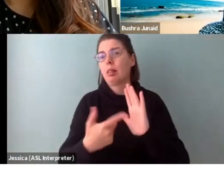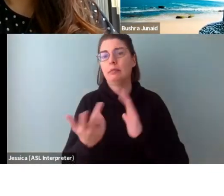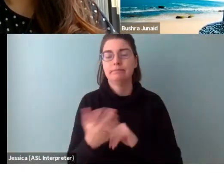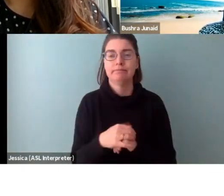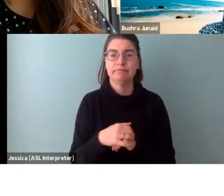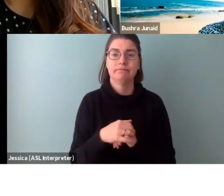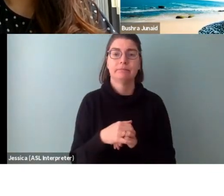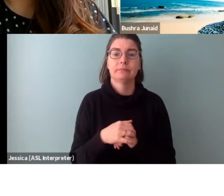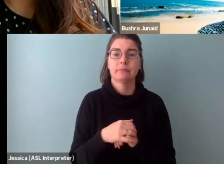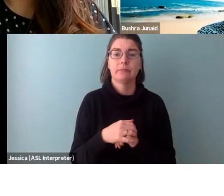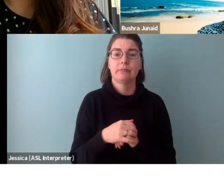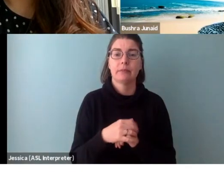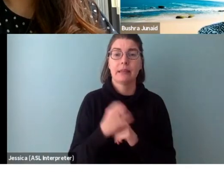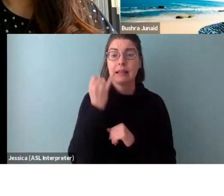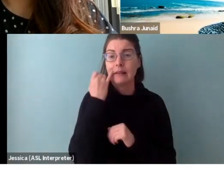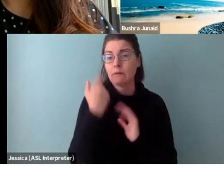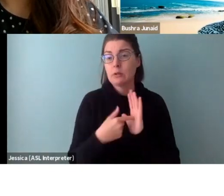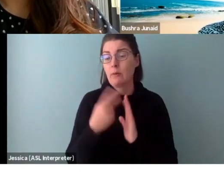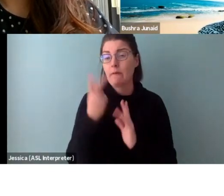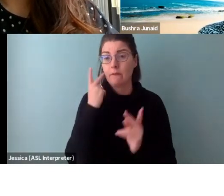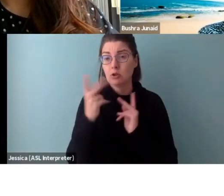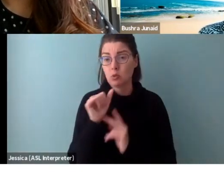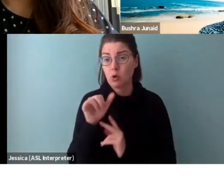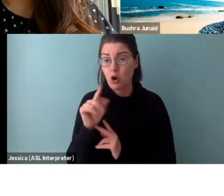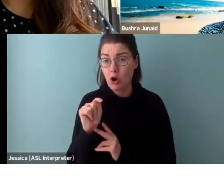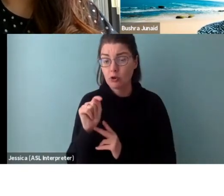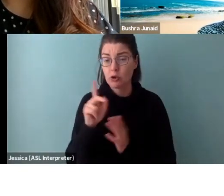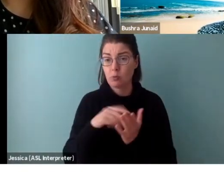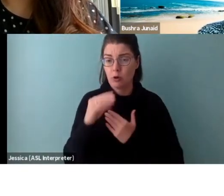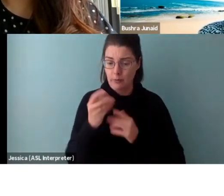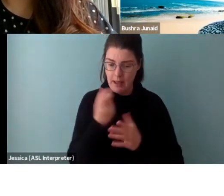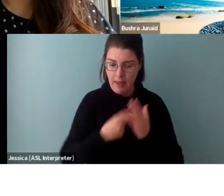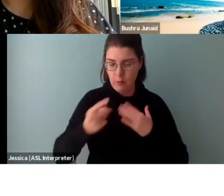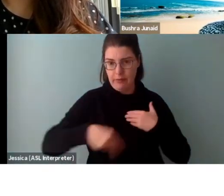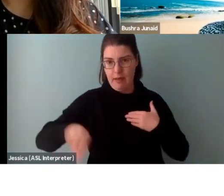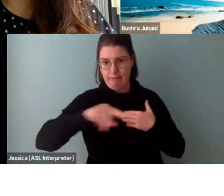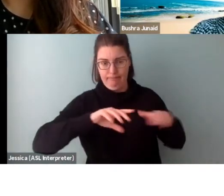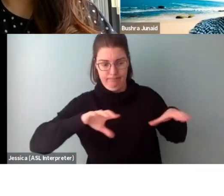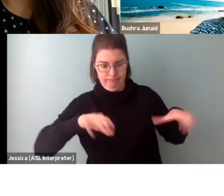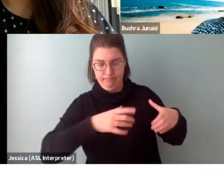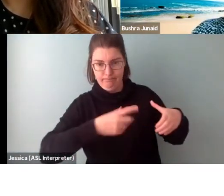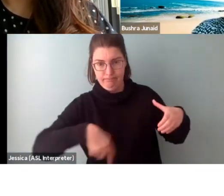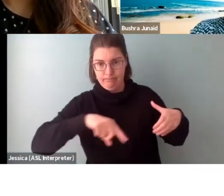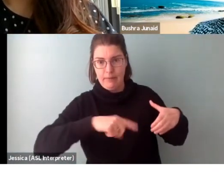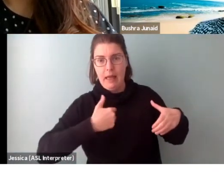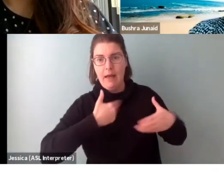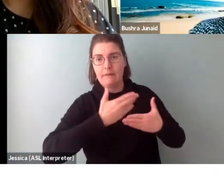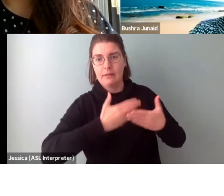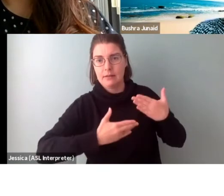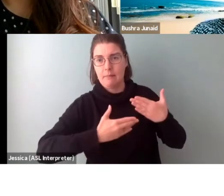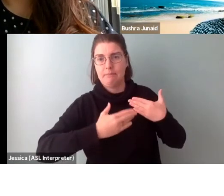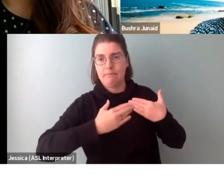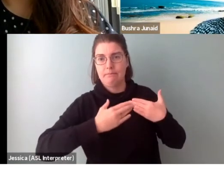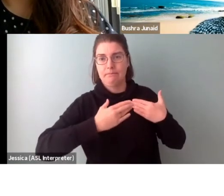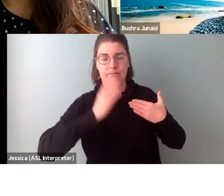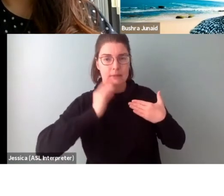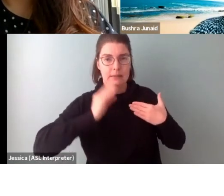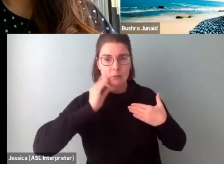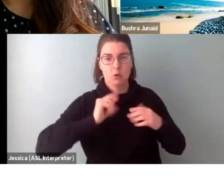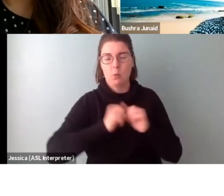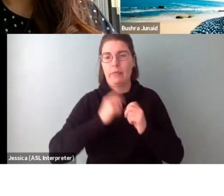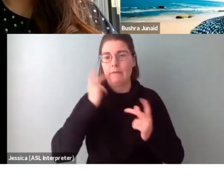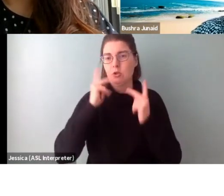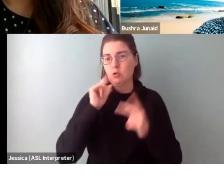it's a faith, visual arts program, everybody at that table has some, has a visual arts practice in some